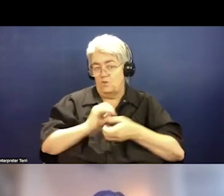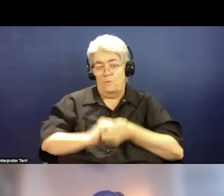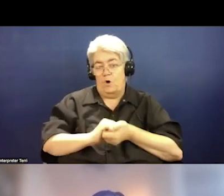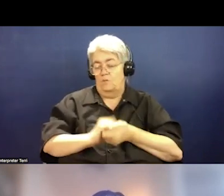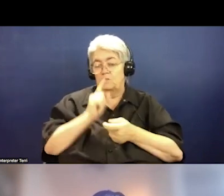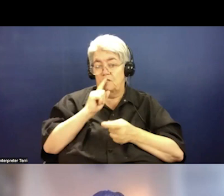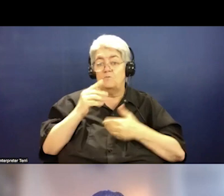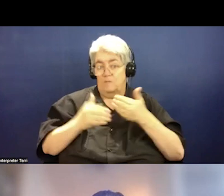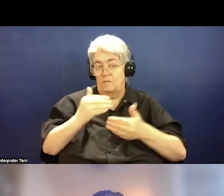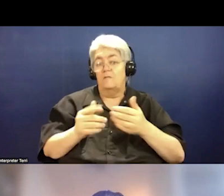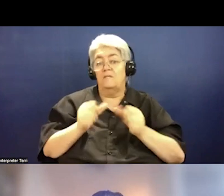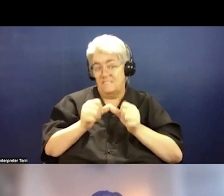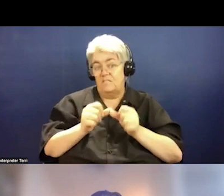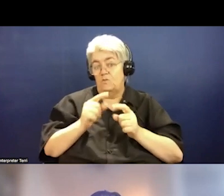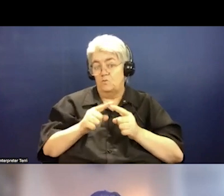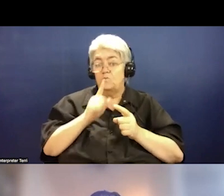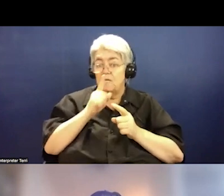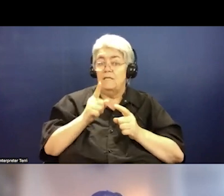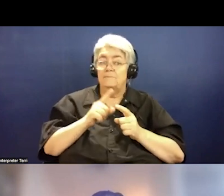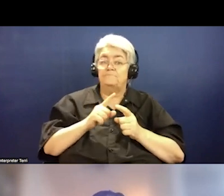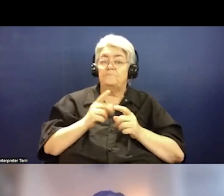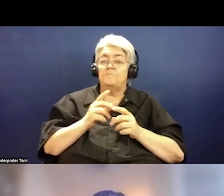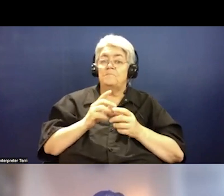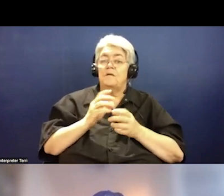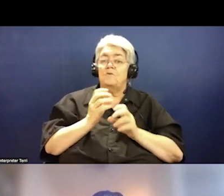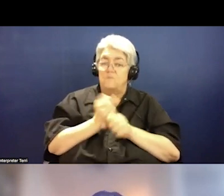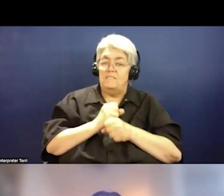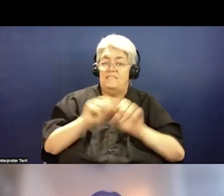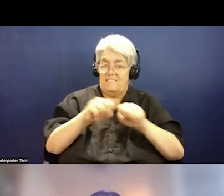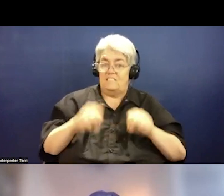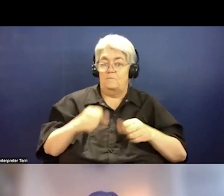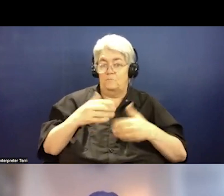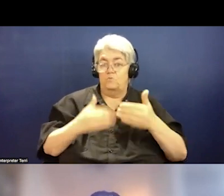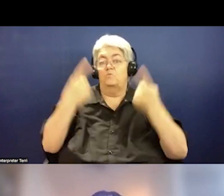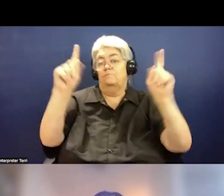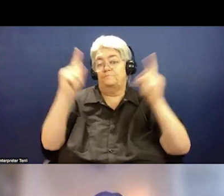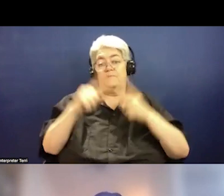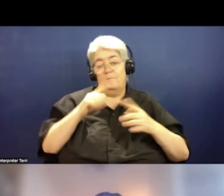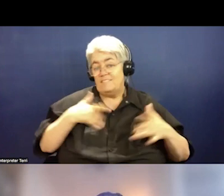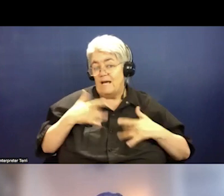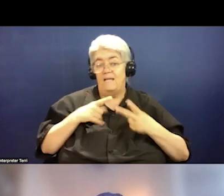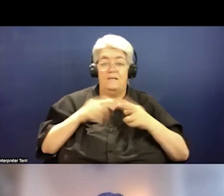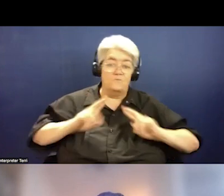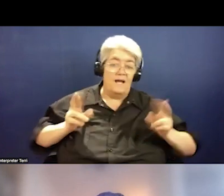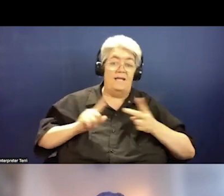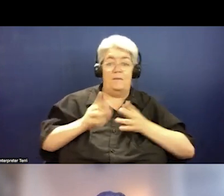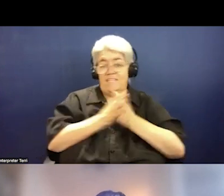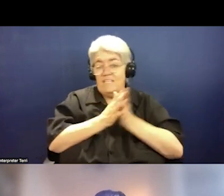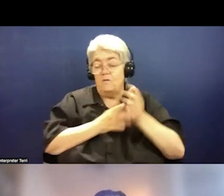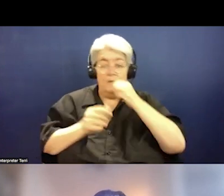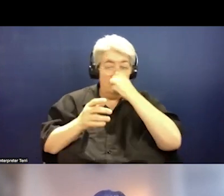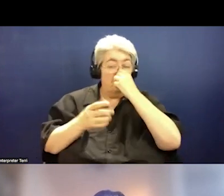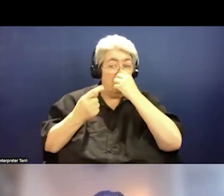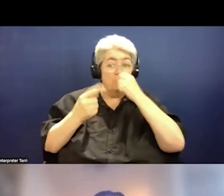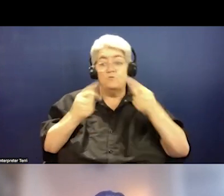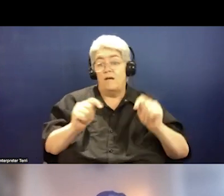continue to really get this system to where we need it to be. So I'm just excited. I'm ready. I'm eager. I'm trying to sit back. So people